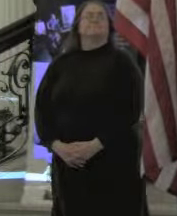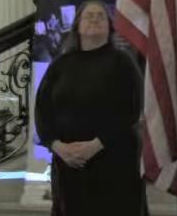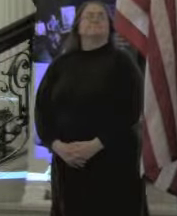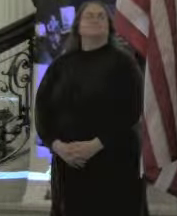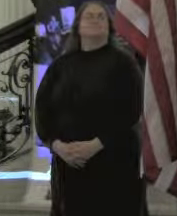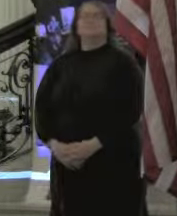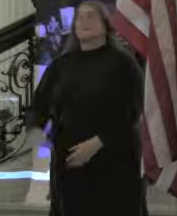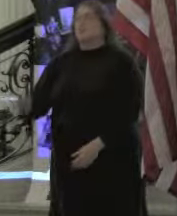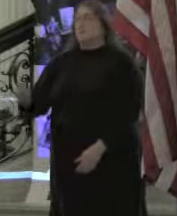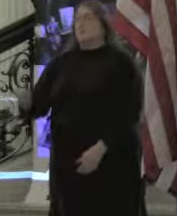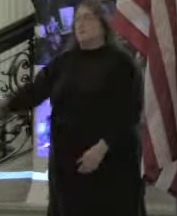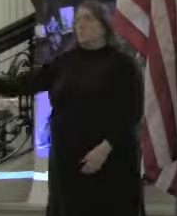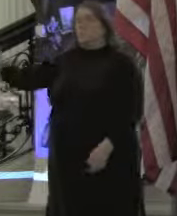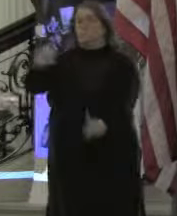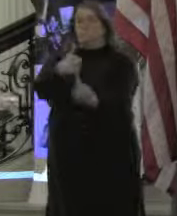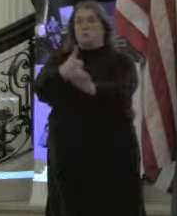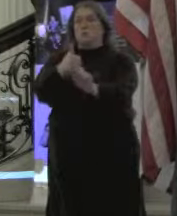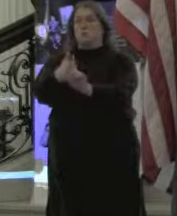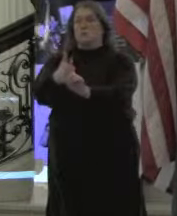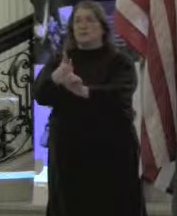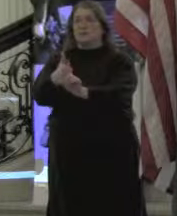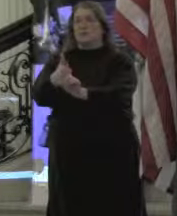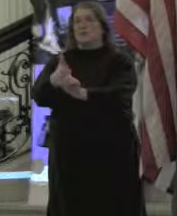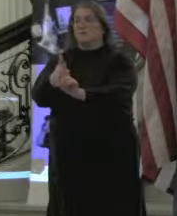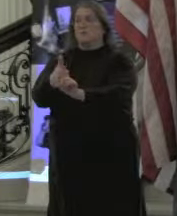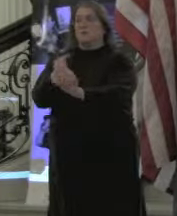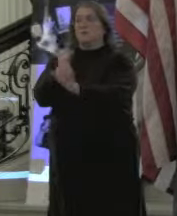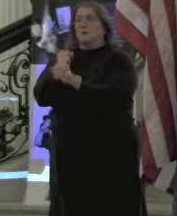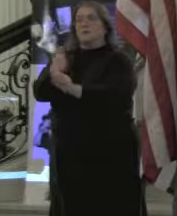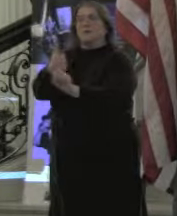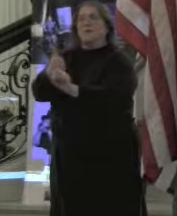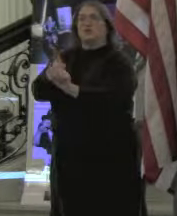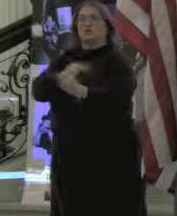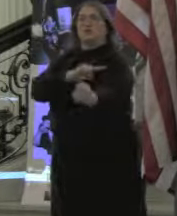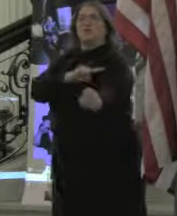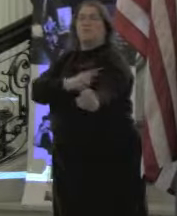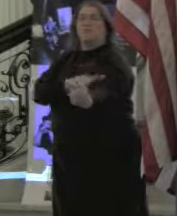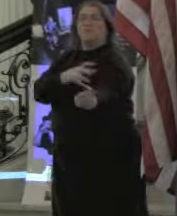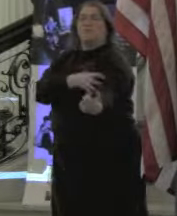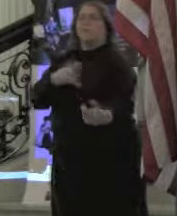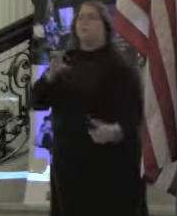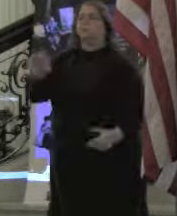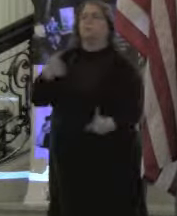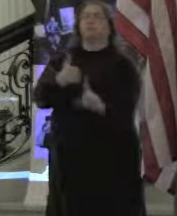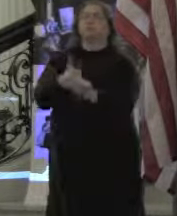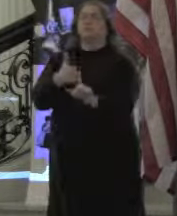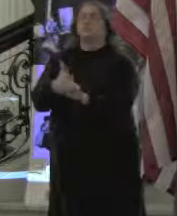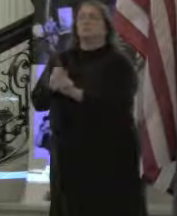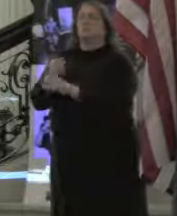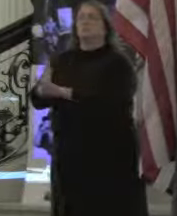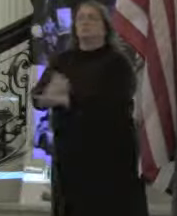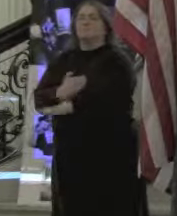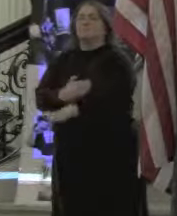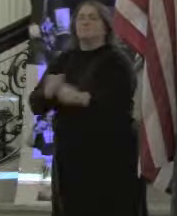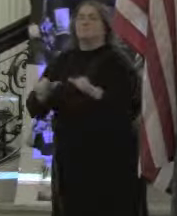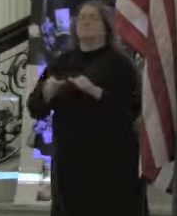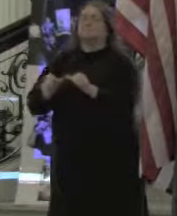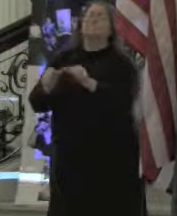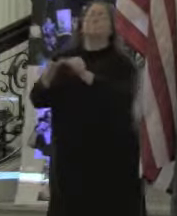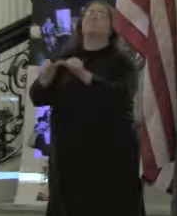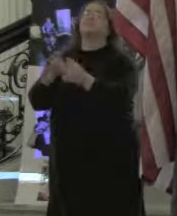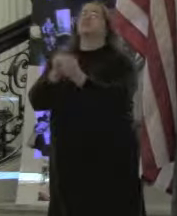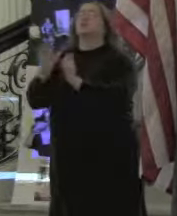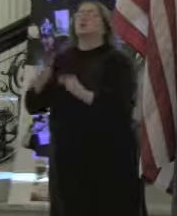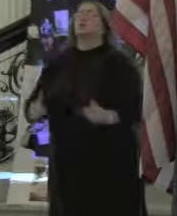So it's you people that are now empowering yourselves to move forward and change your lives, and change the lives